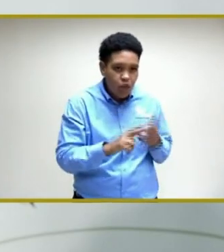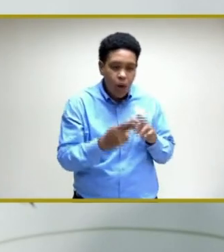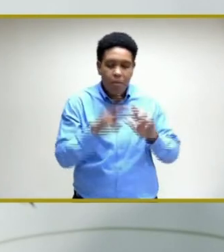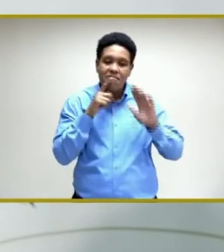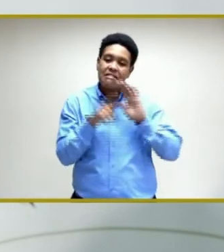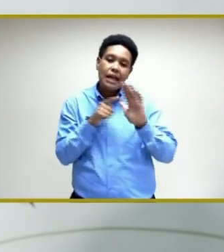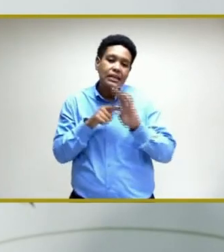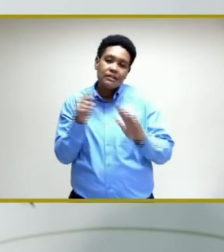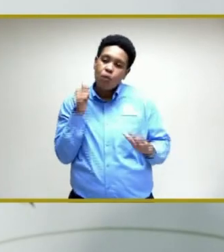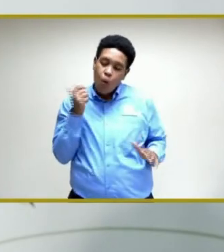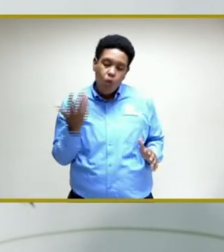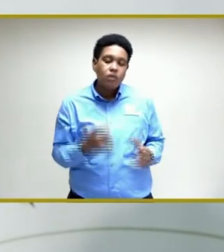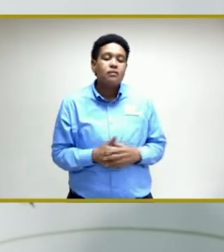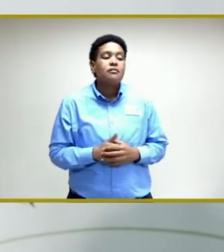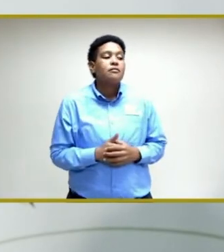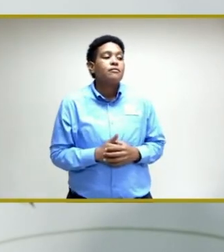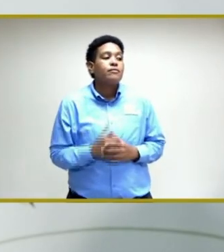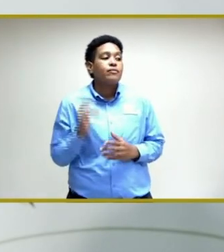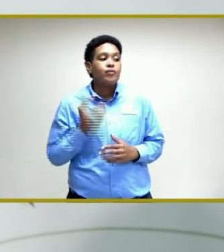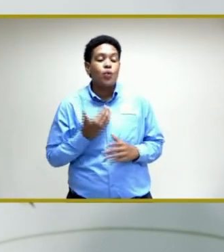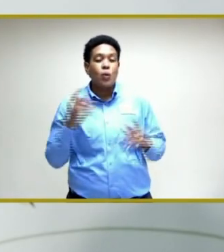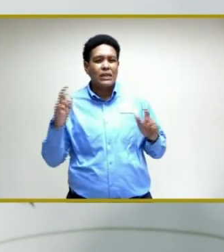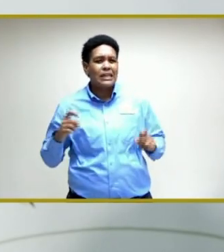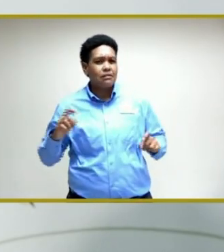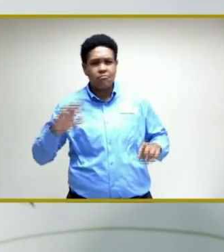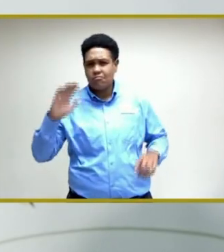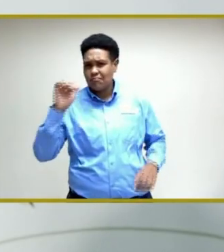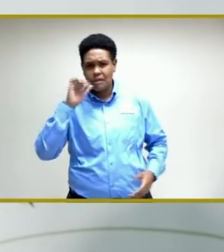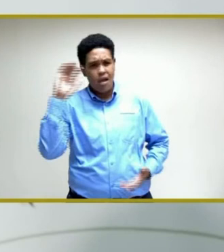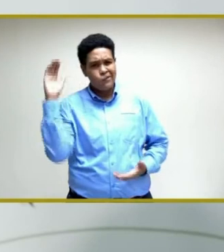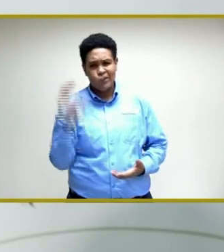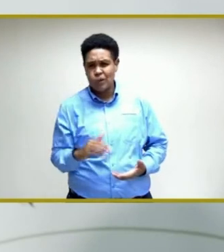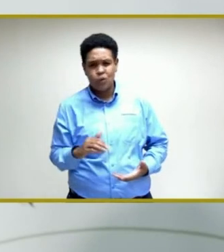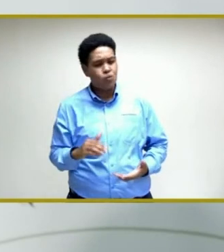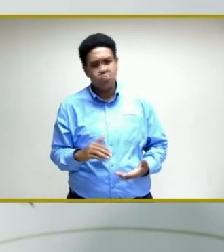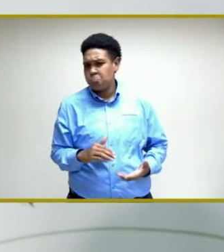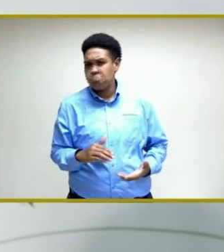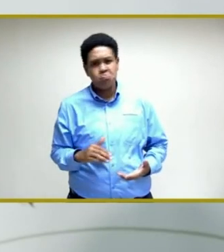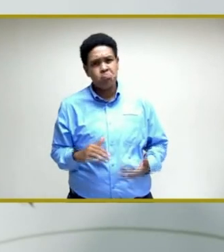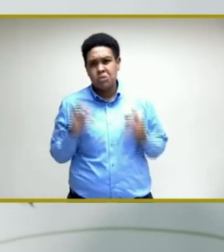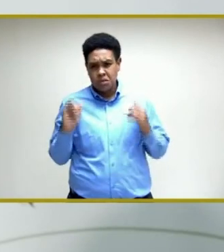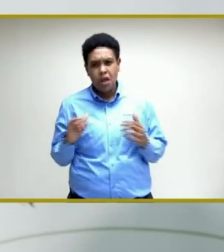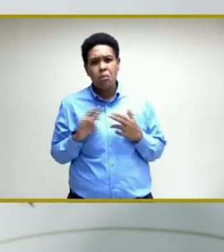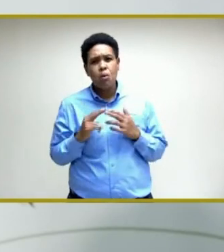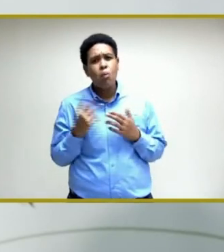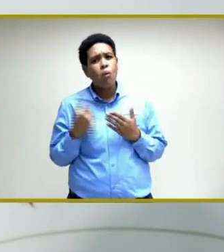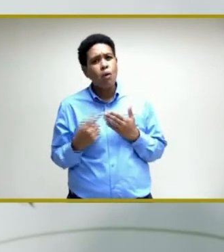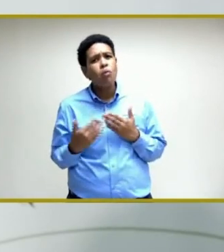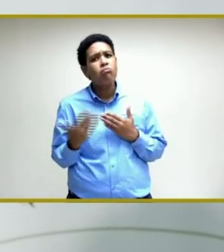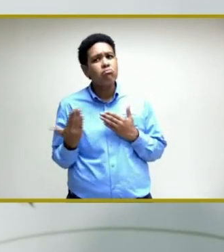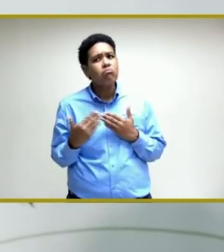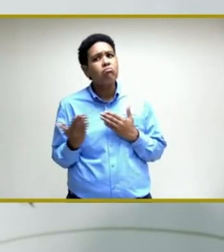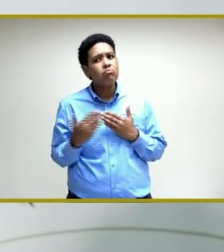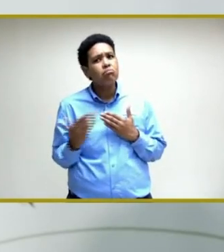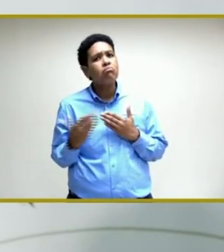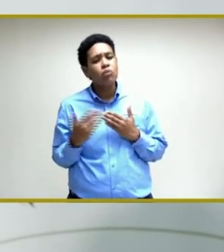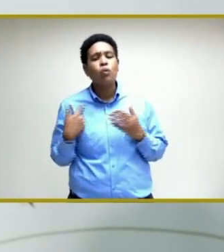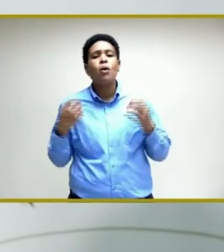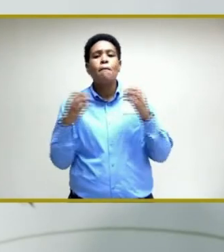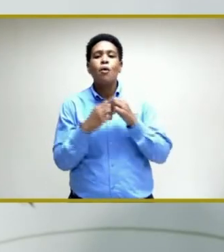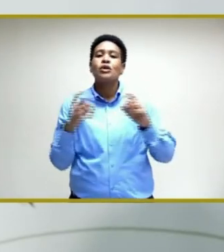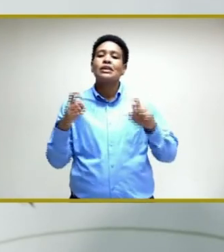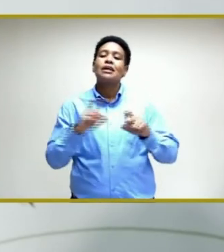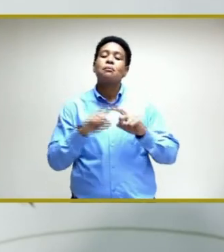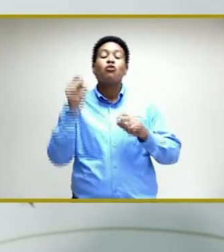negatives. our testing have not really decreased. We are doing more testing but